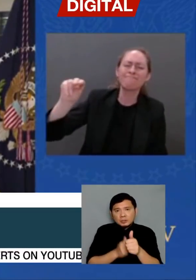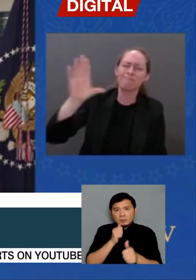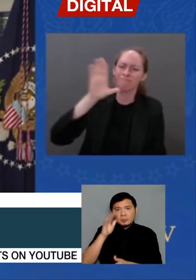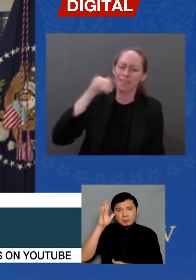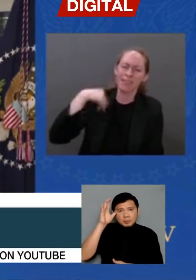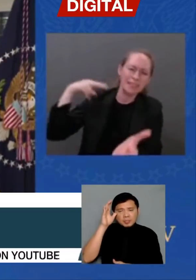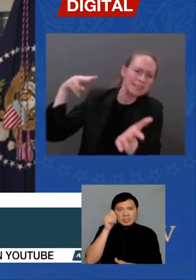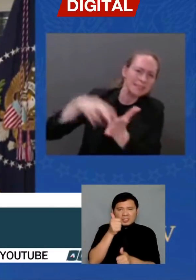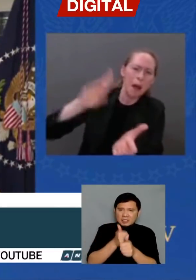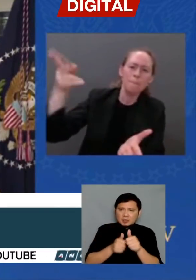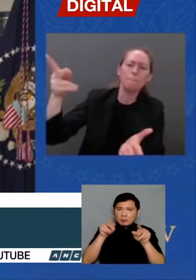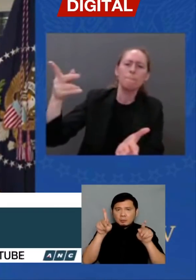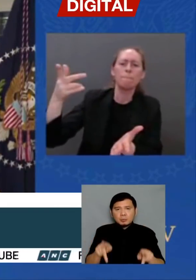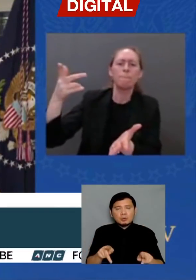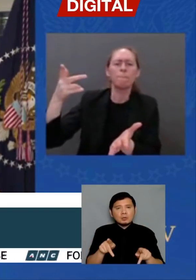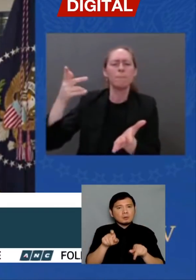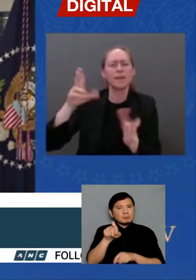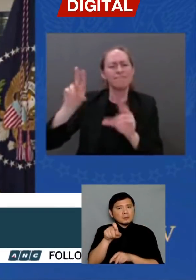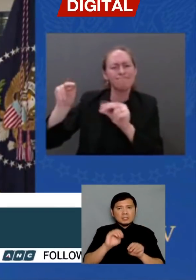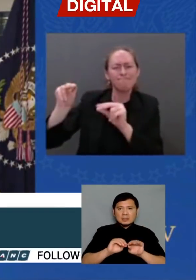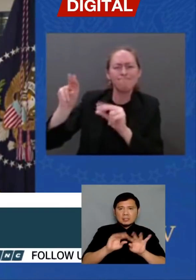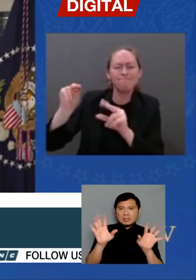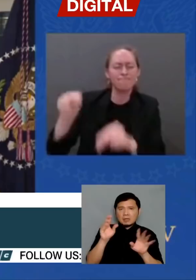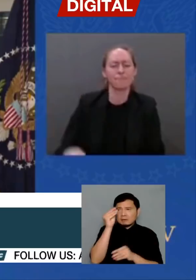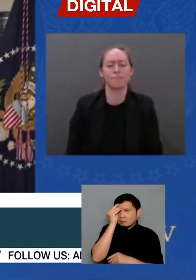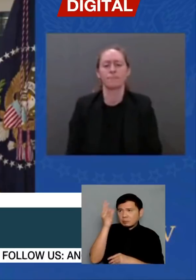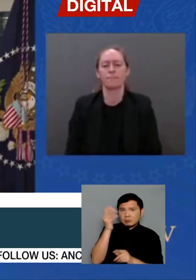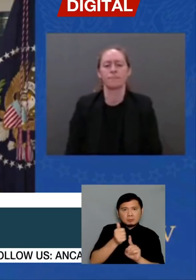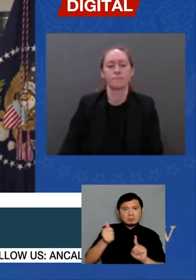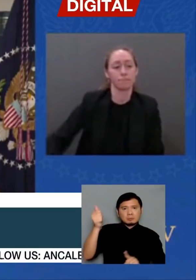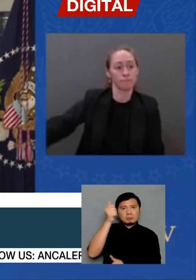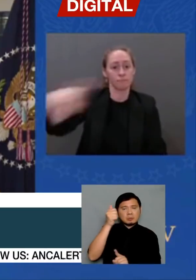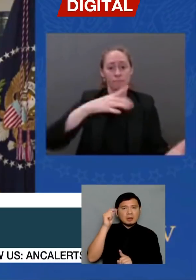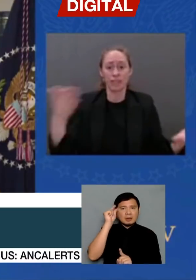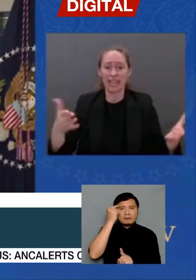clear to every elected official in this country, it's time to act.